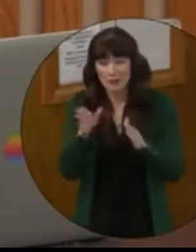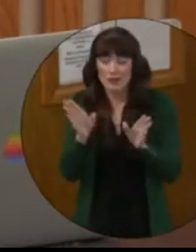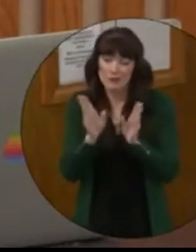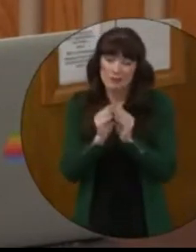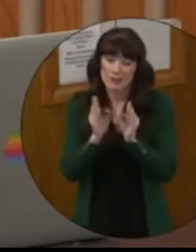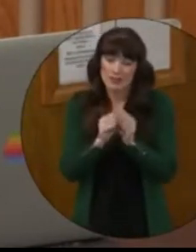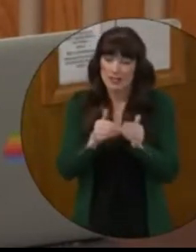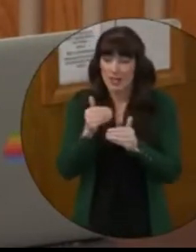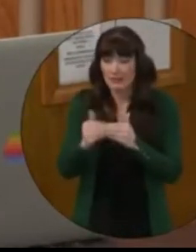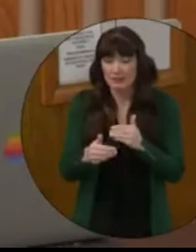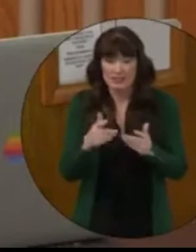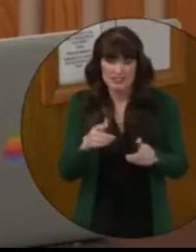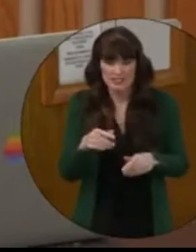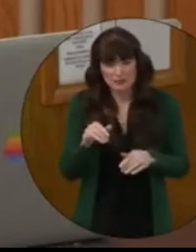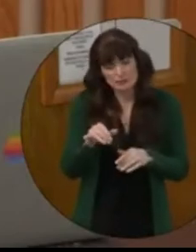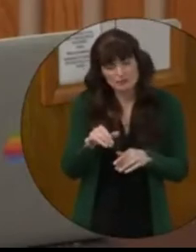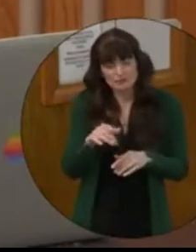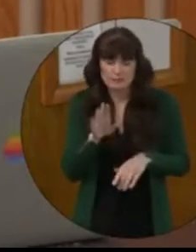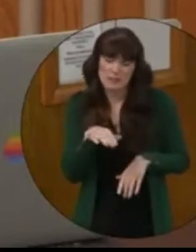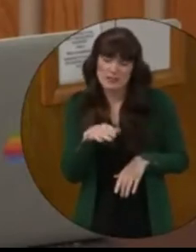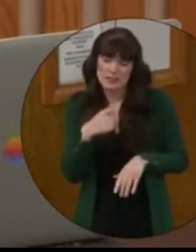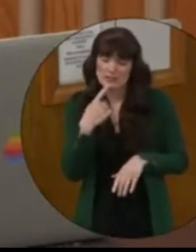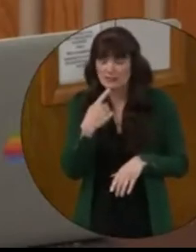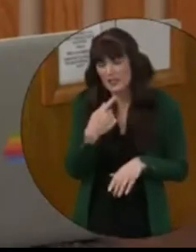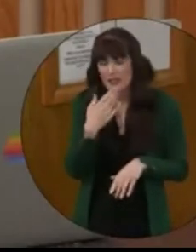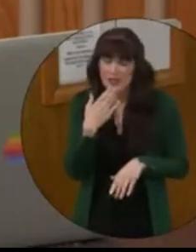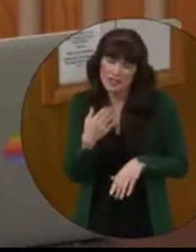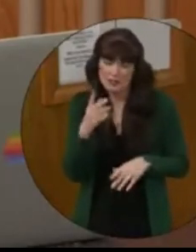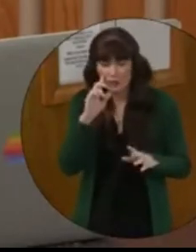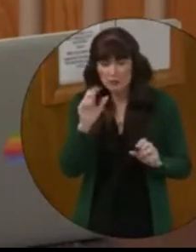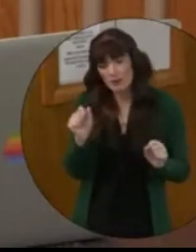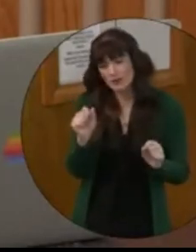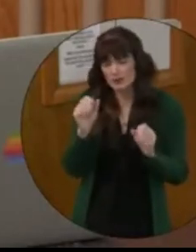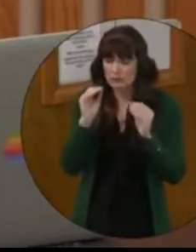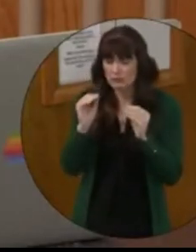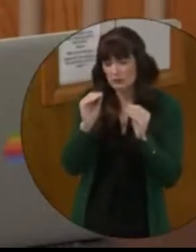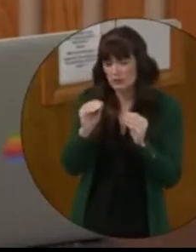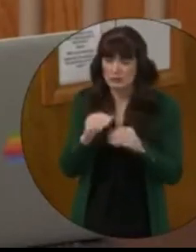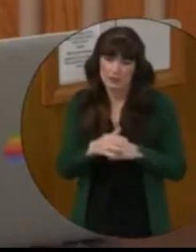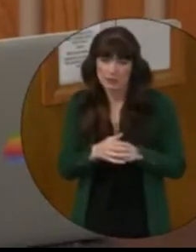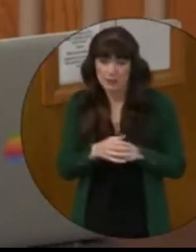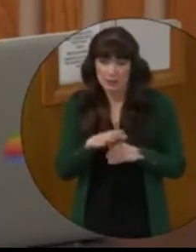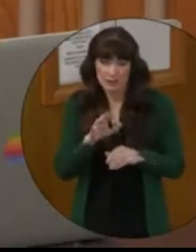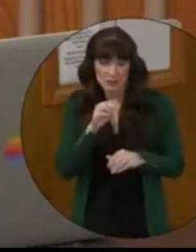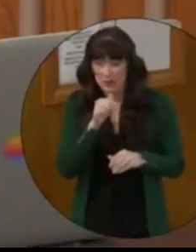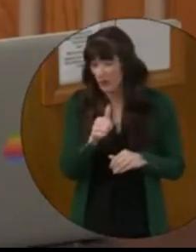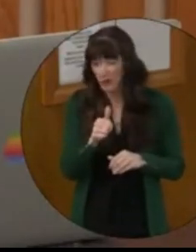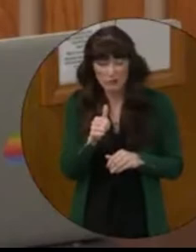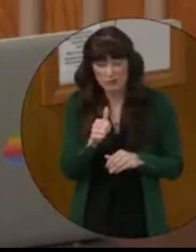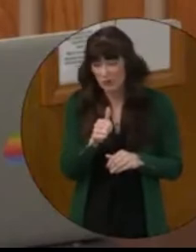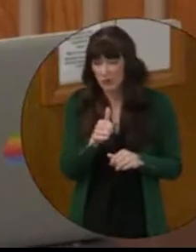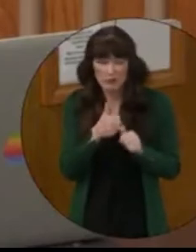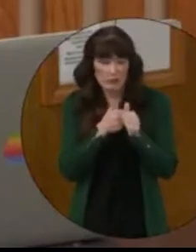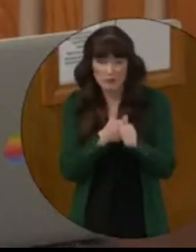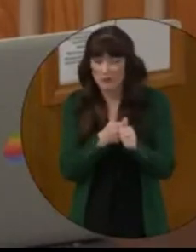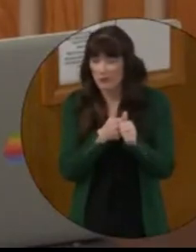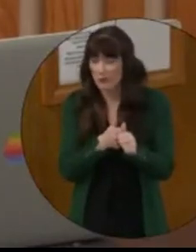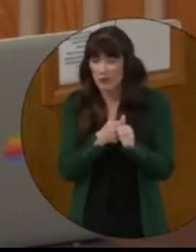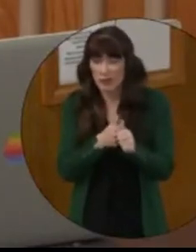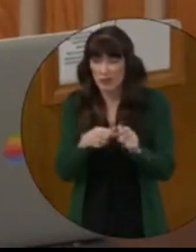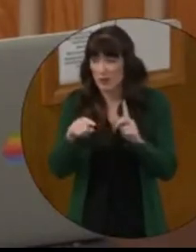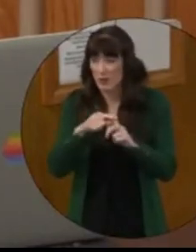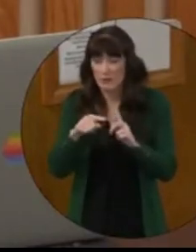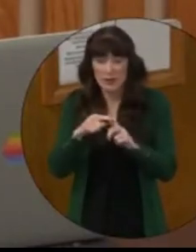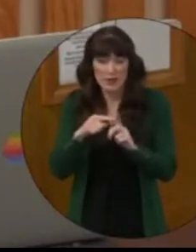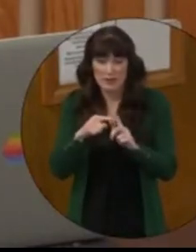Afterwards, sarcastically thanking me for a presidential tutorial. You do not follow a positive example for social media usage.